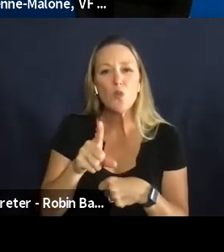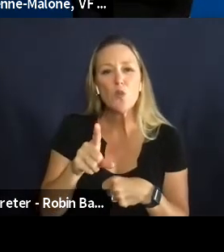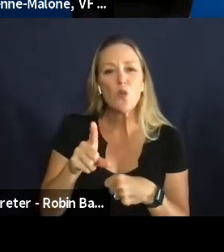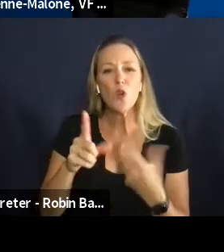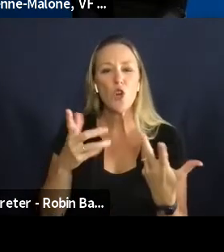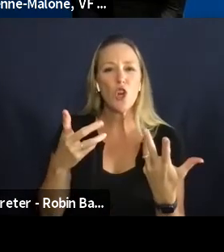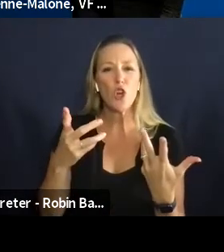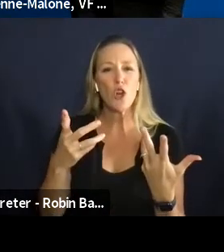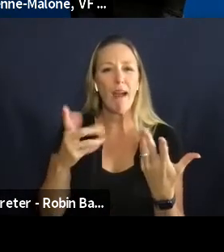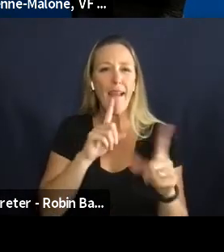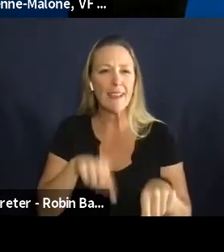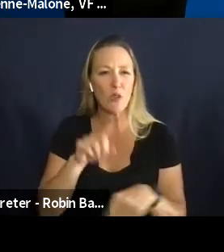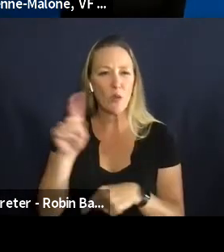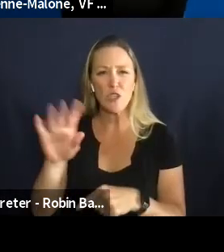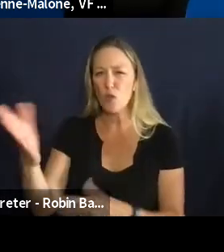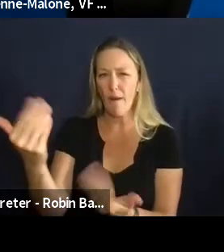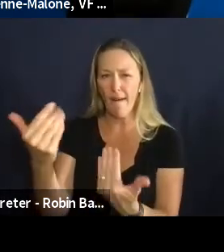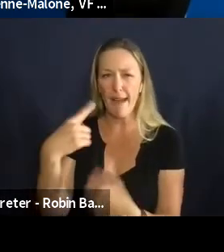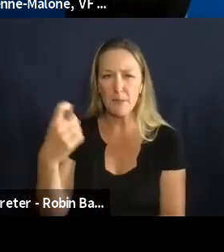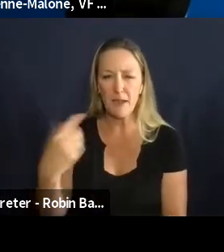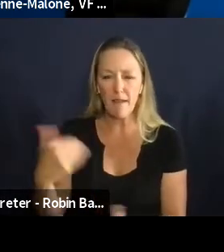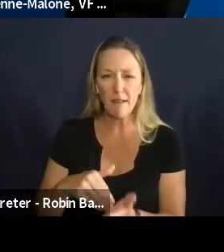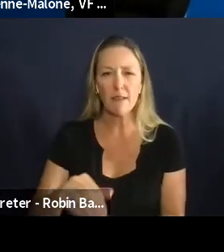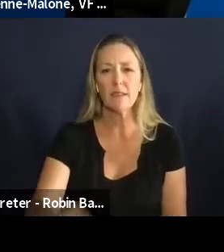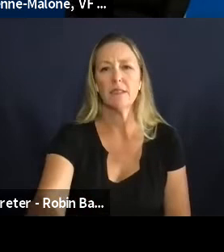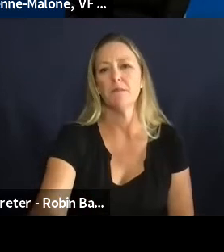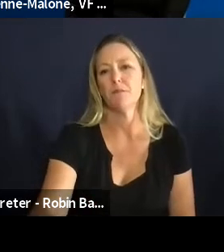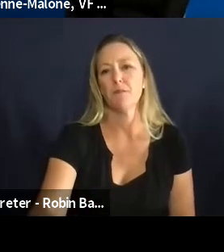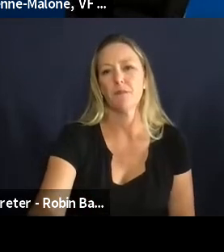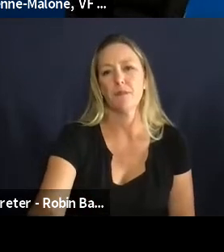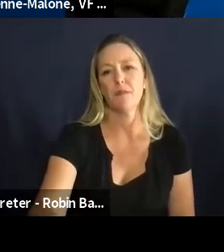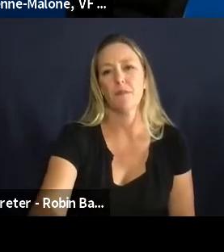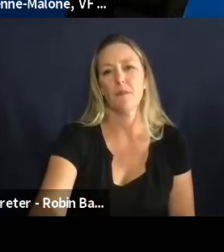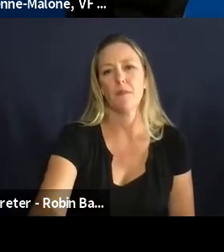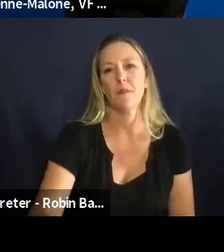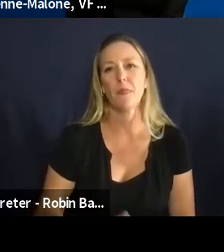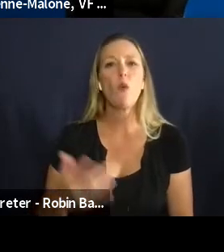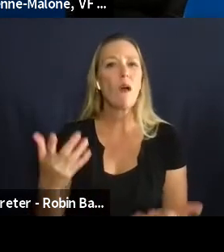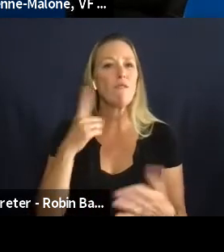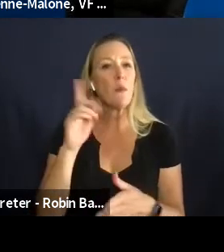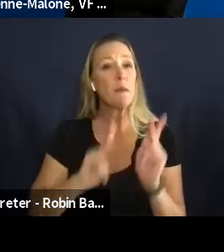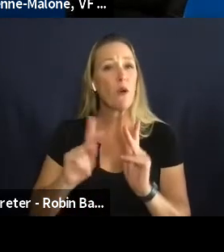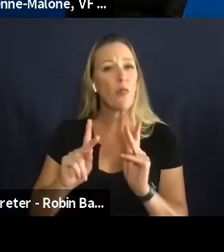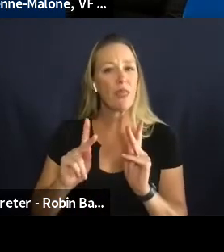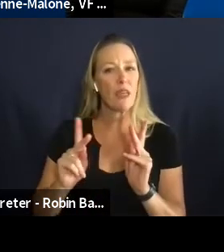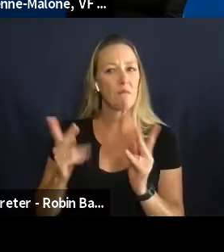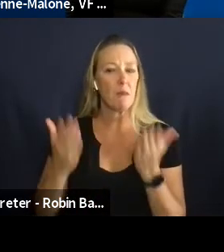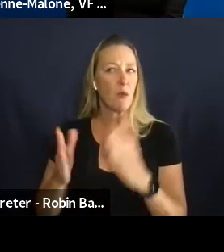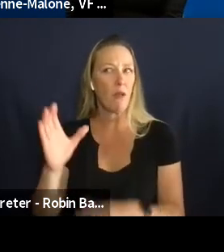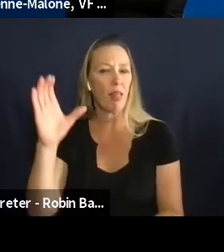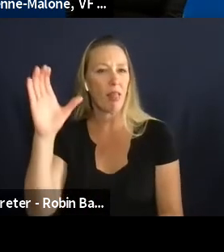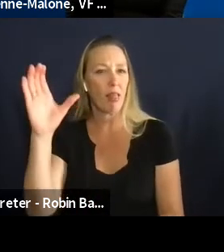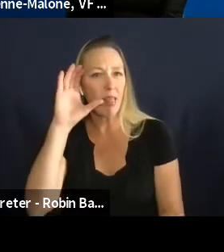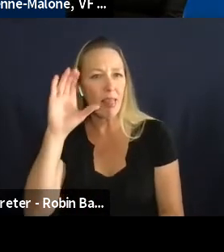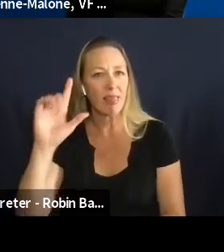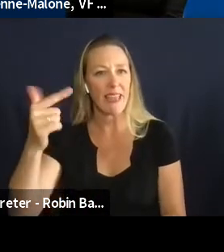exactly to to give the people that are listening and to people who may listen at a later date you know what are the sort of things that